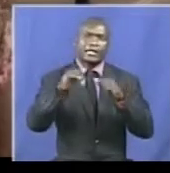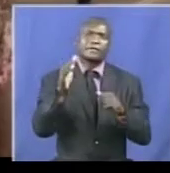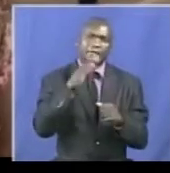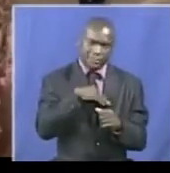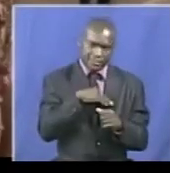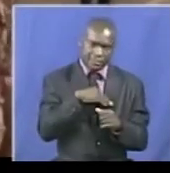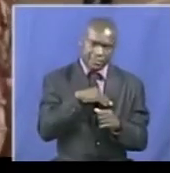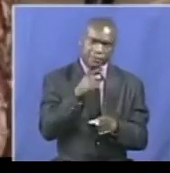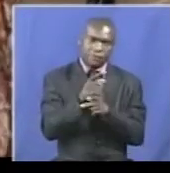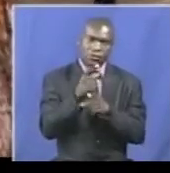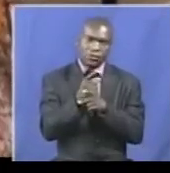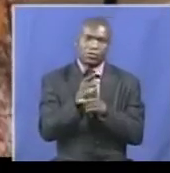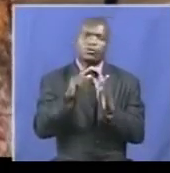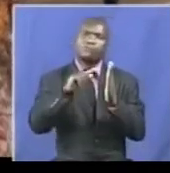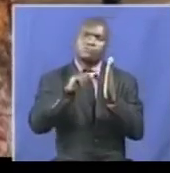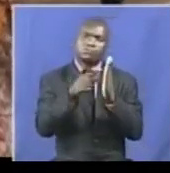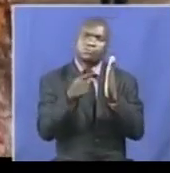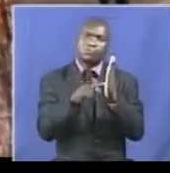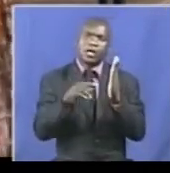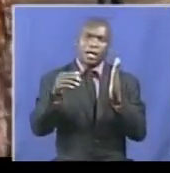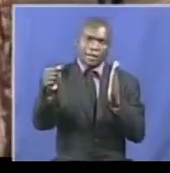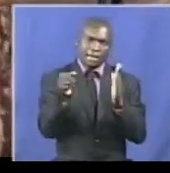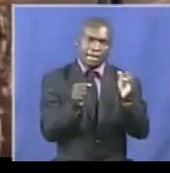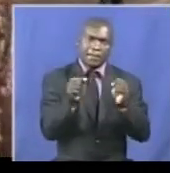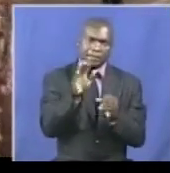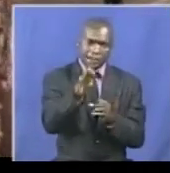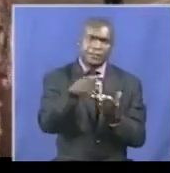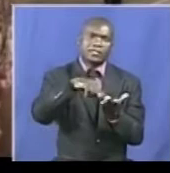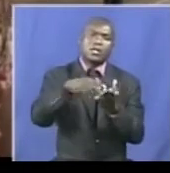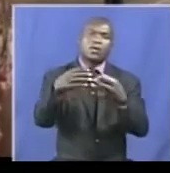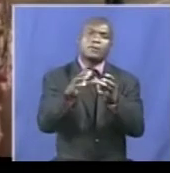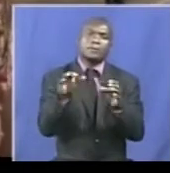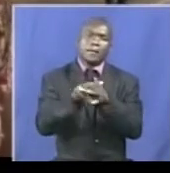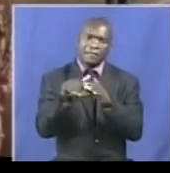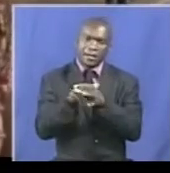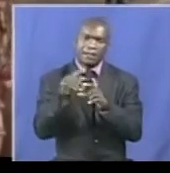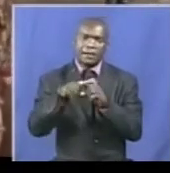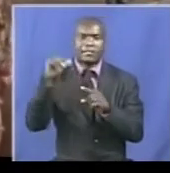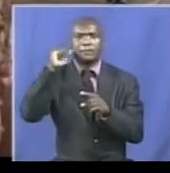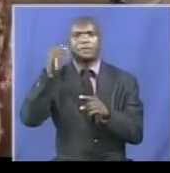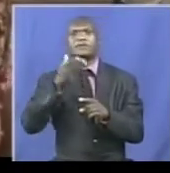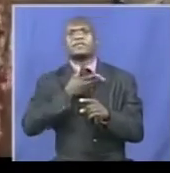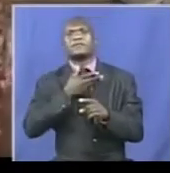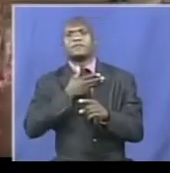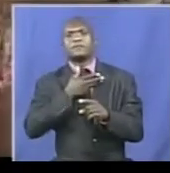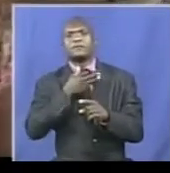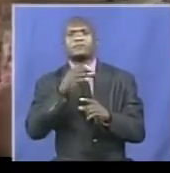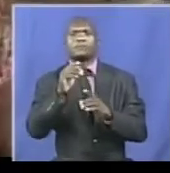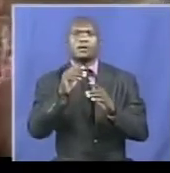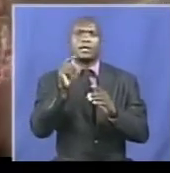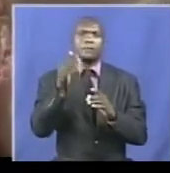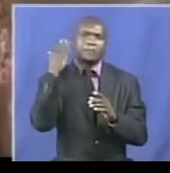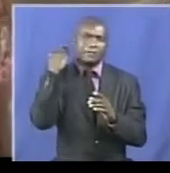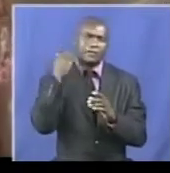People's Congress by putting together a Central Committee as well as the Politburo. The Politburo has been reduced